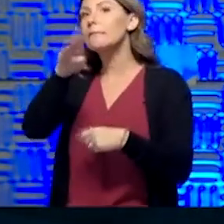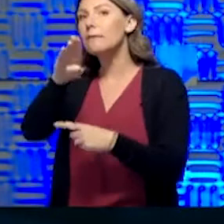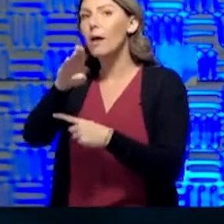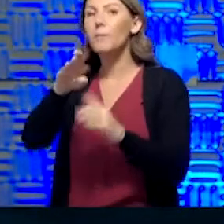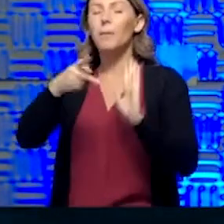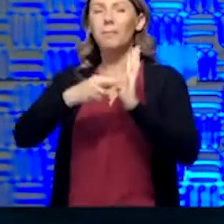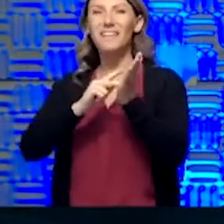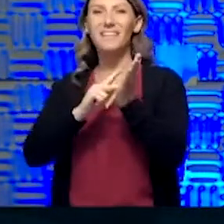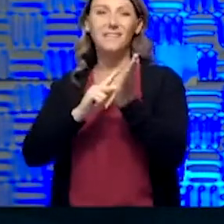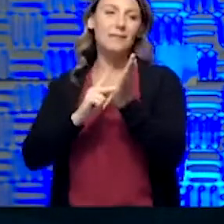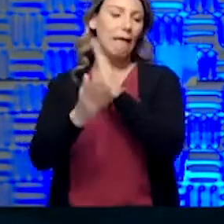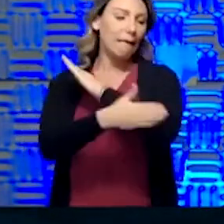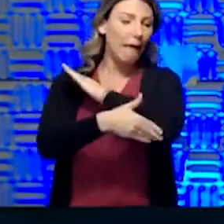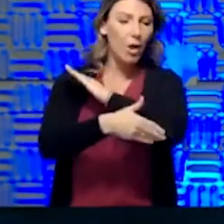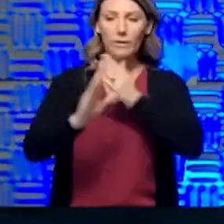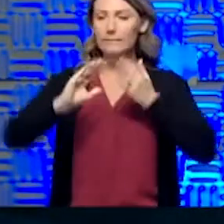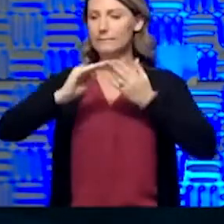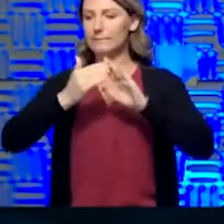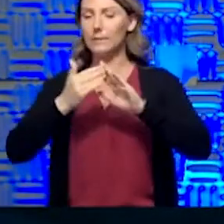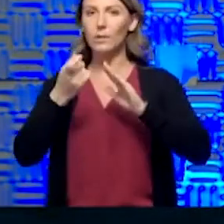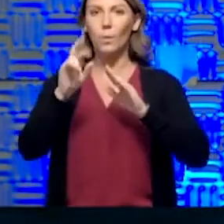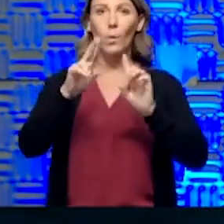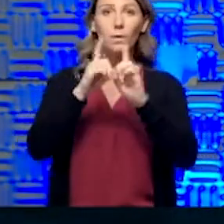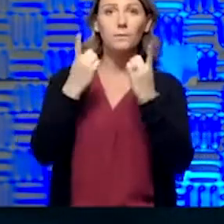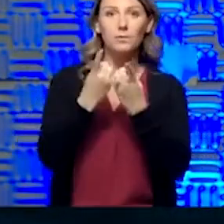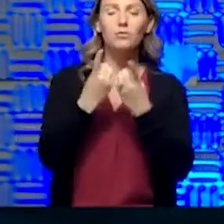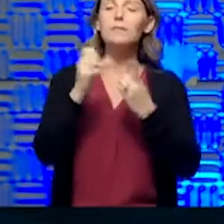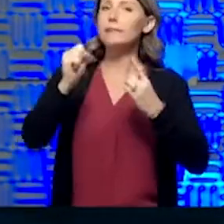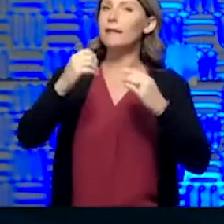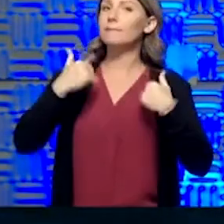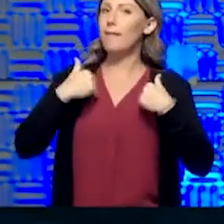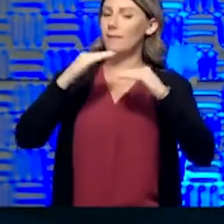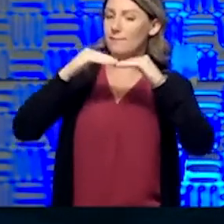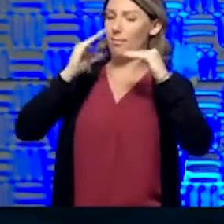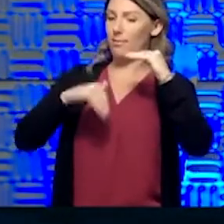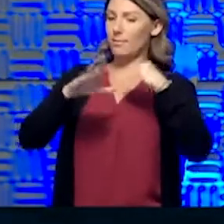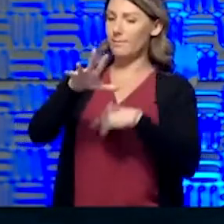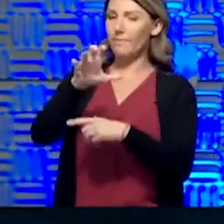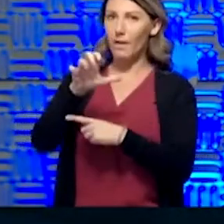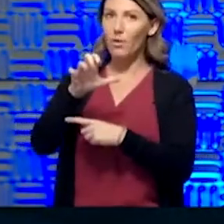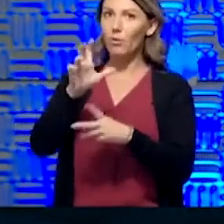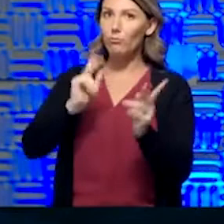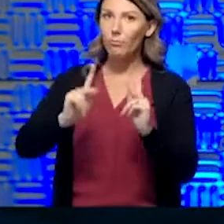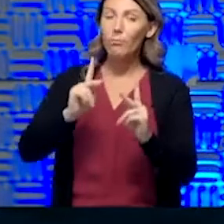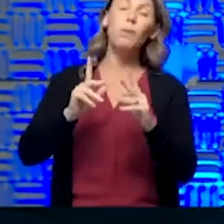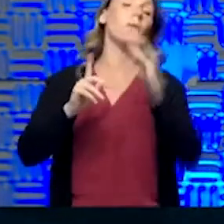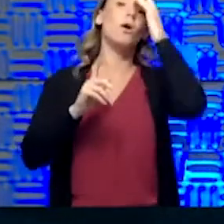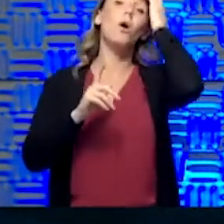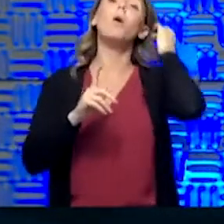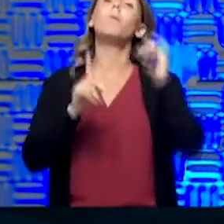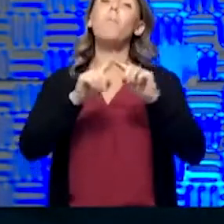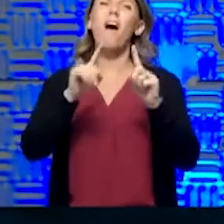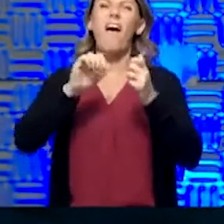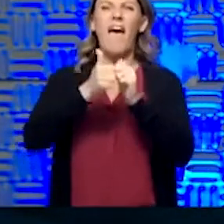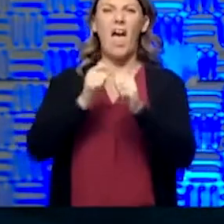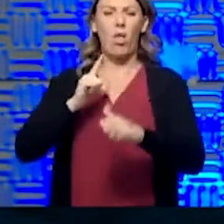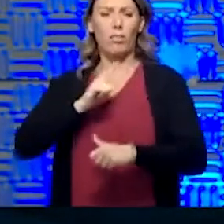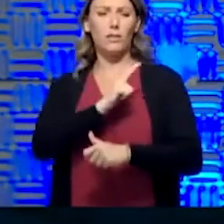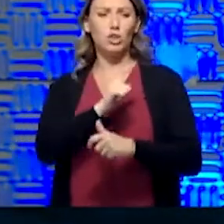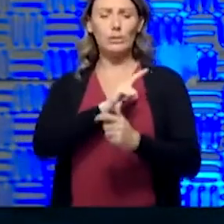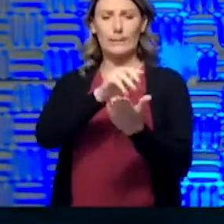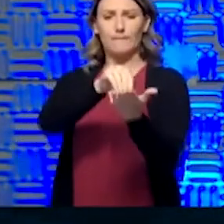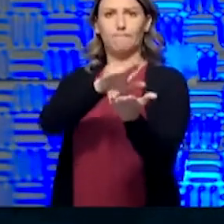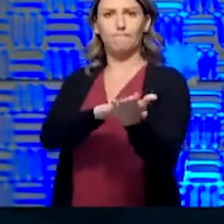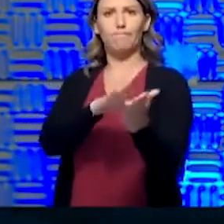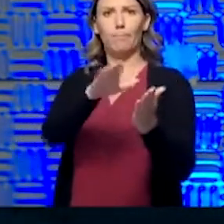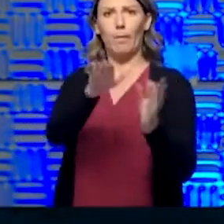hospital, even though you had less than 500, the way the legislation was originally worded or interpreted, it did not allow them because